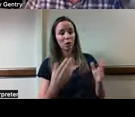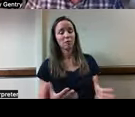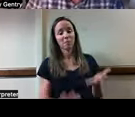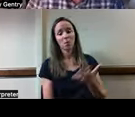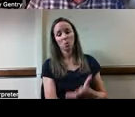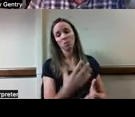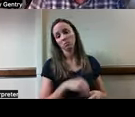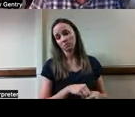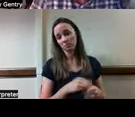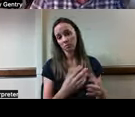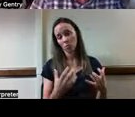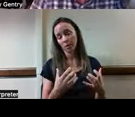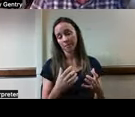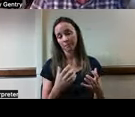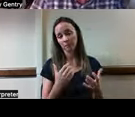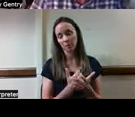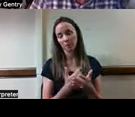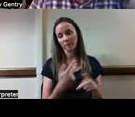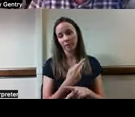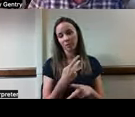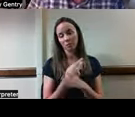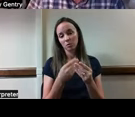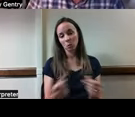take part in the problem solving the solution.